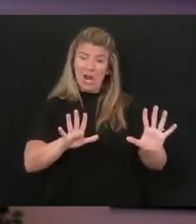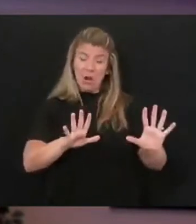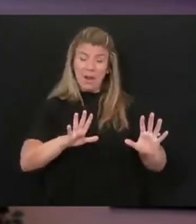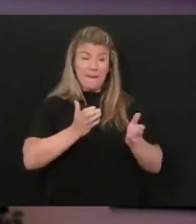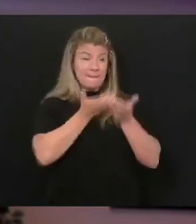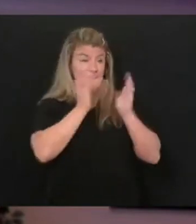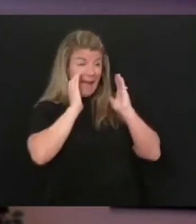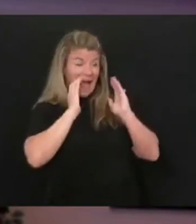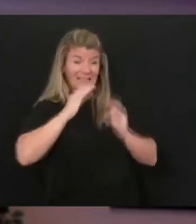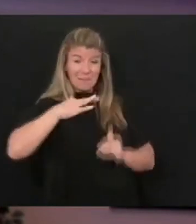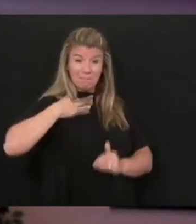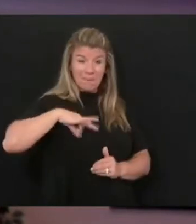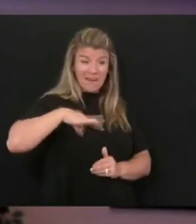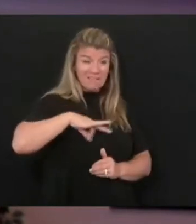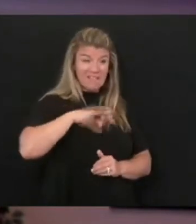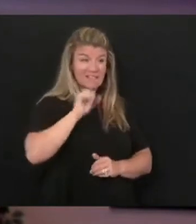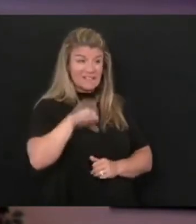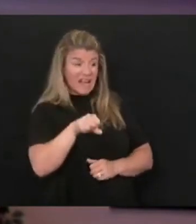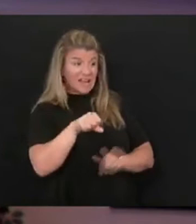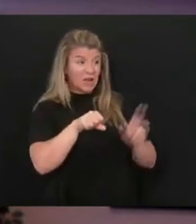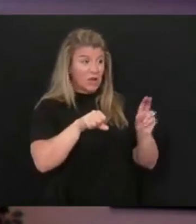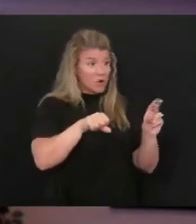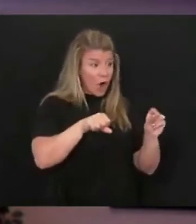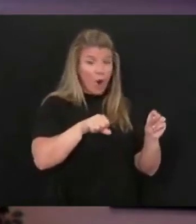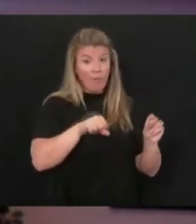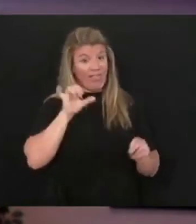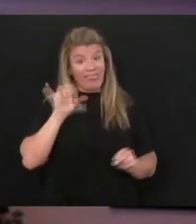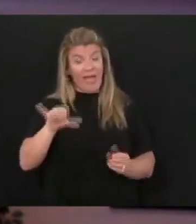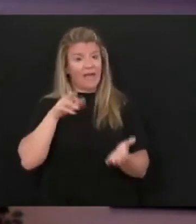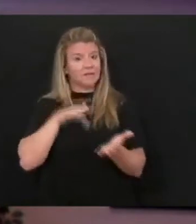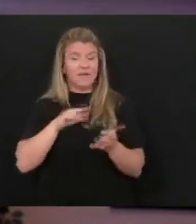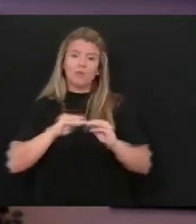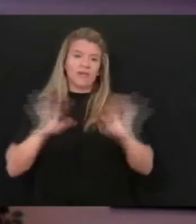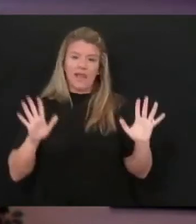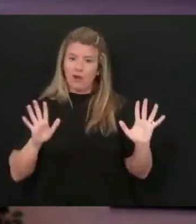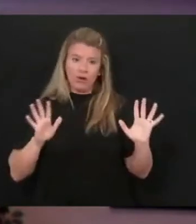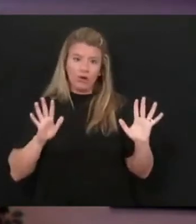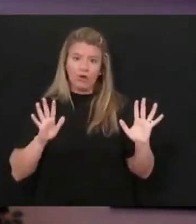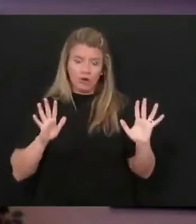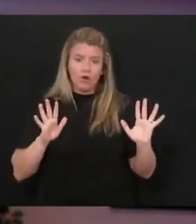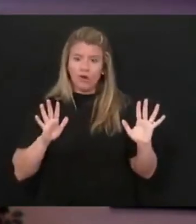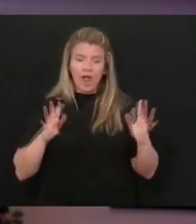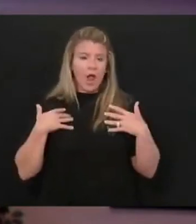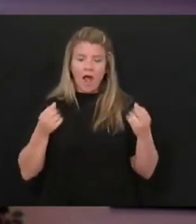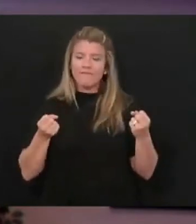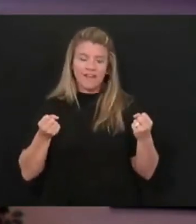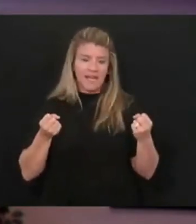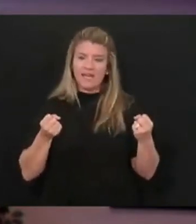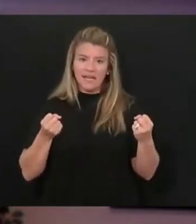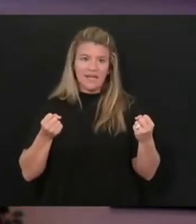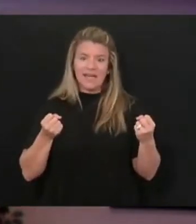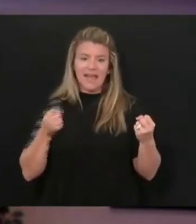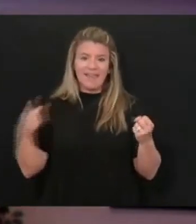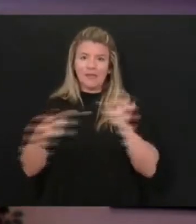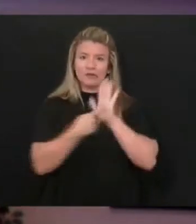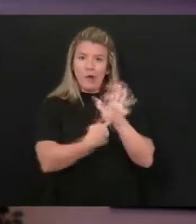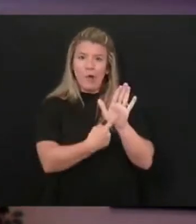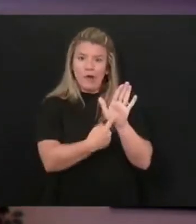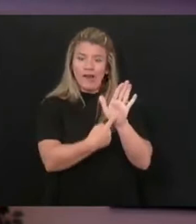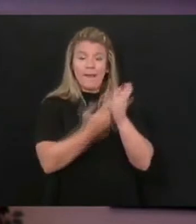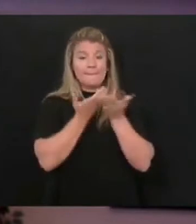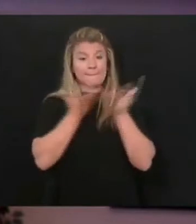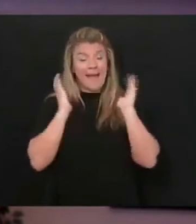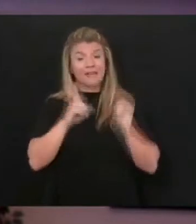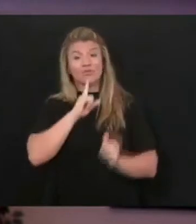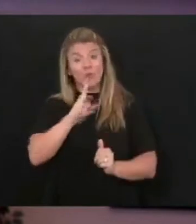paper, I think in a very clear and confident way, demonstrated that masks are really